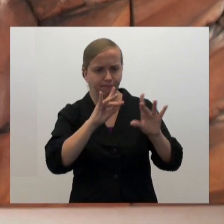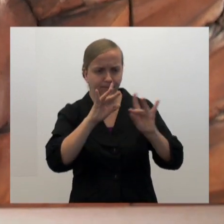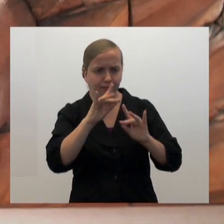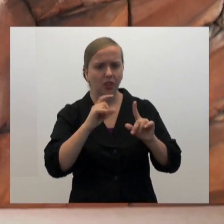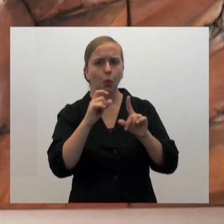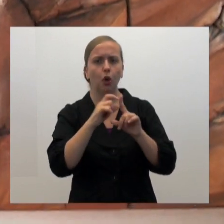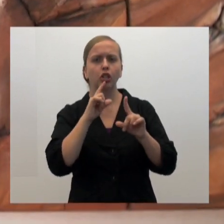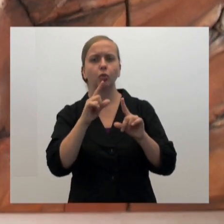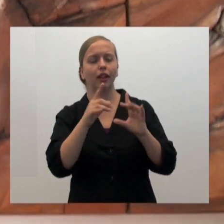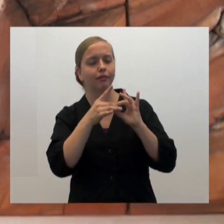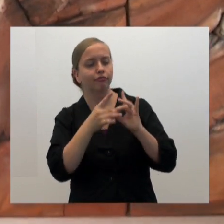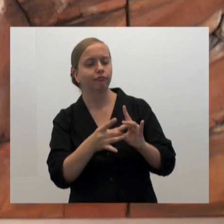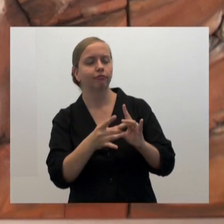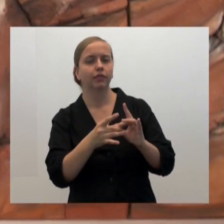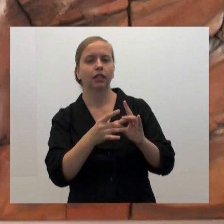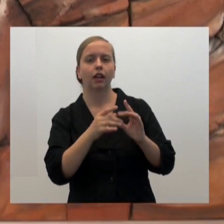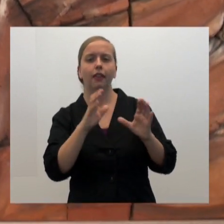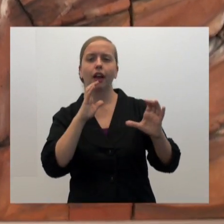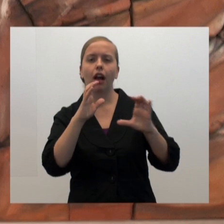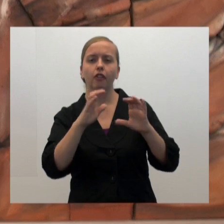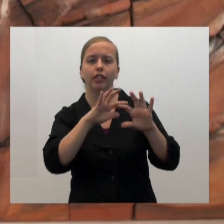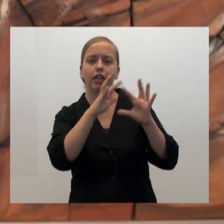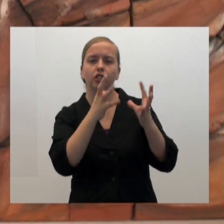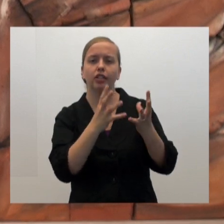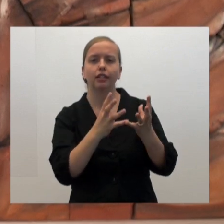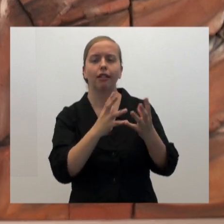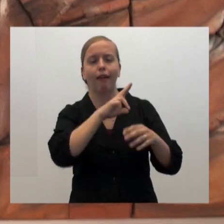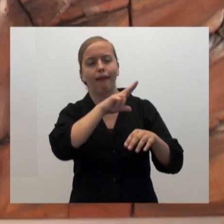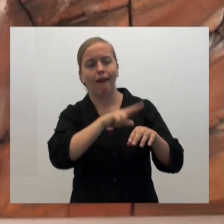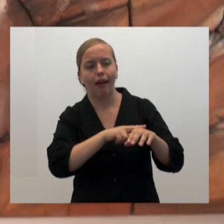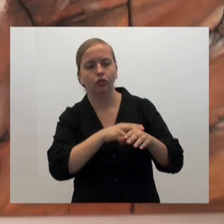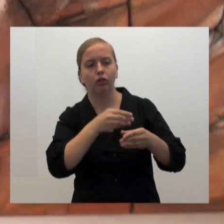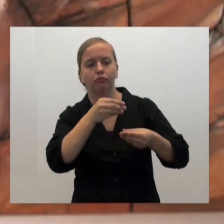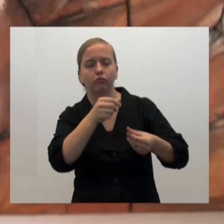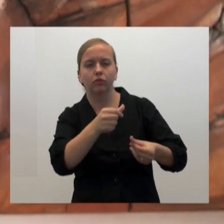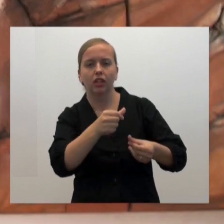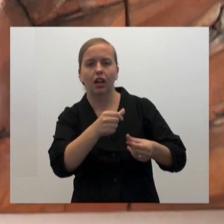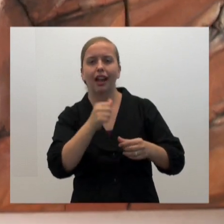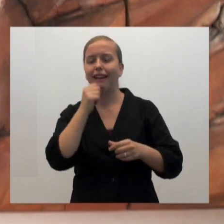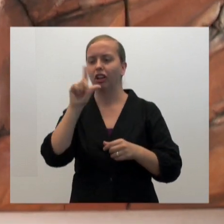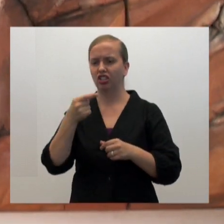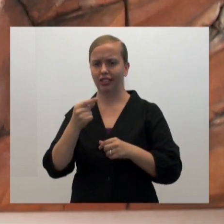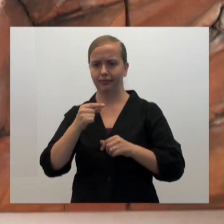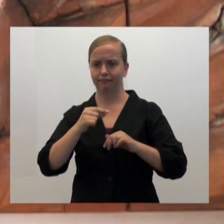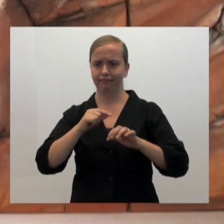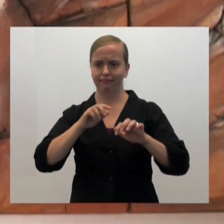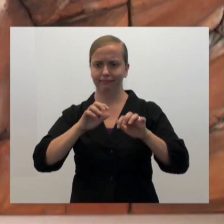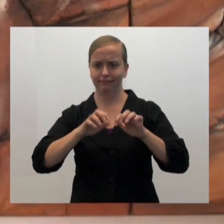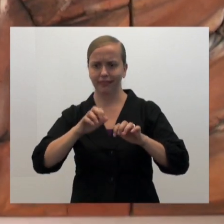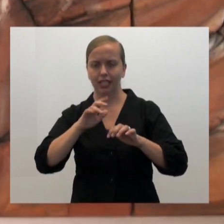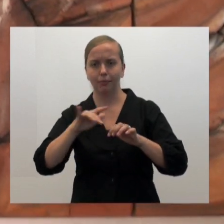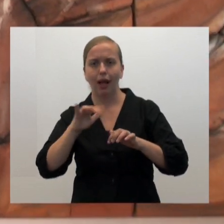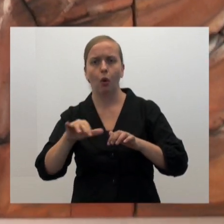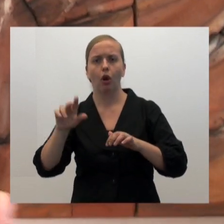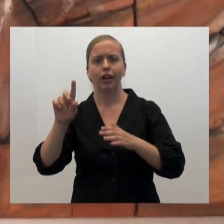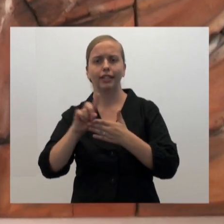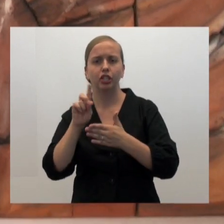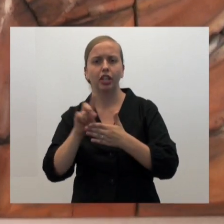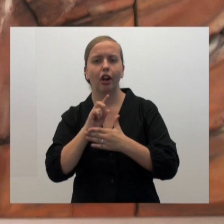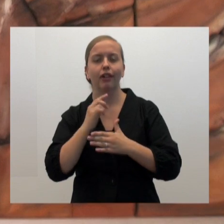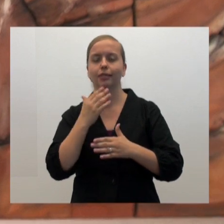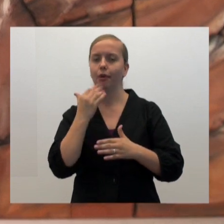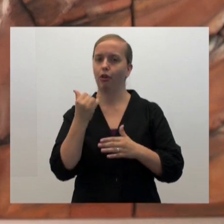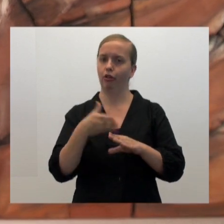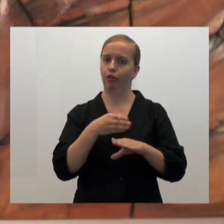they can choose from words that are germane to the conversation at a much higher probability than they would if they were just trying to randomly spell it or